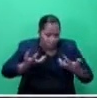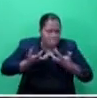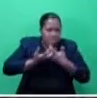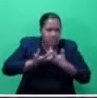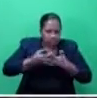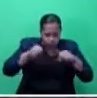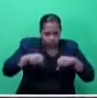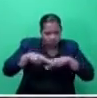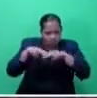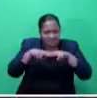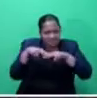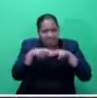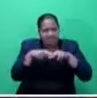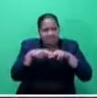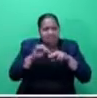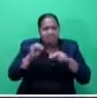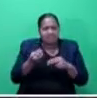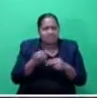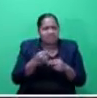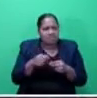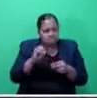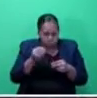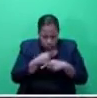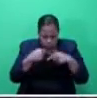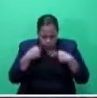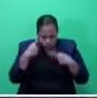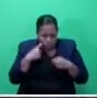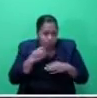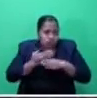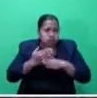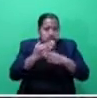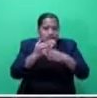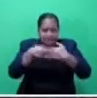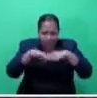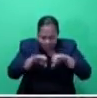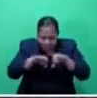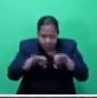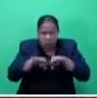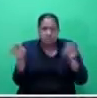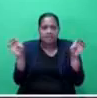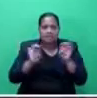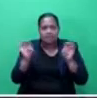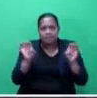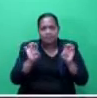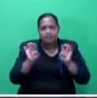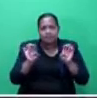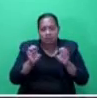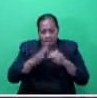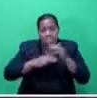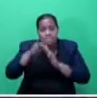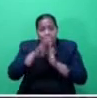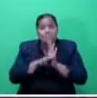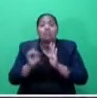about working within the framework of the emergency emergency management framework